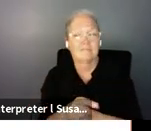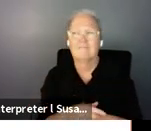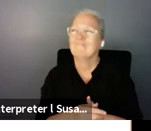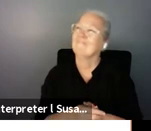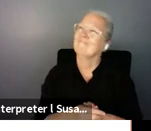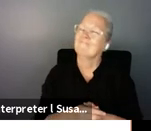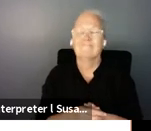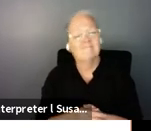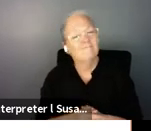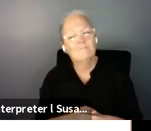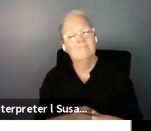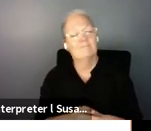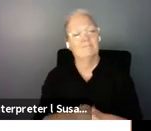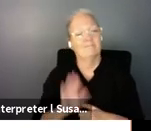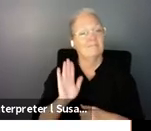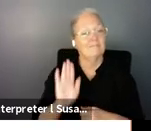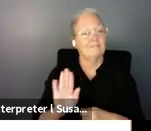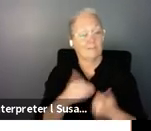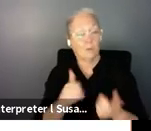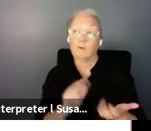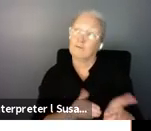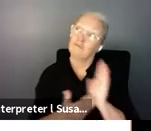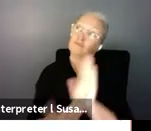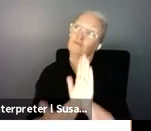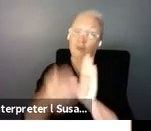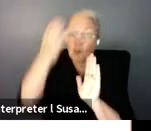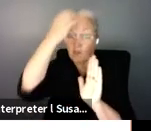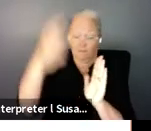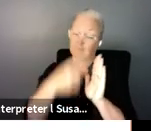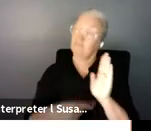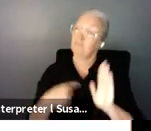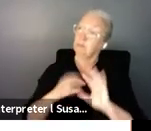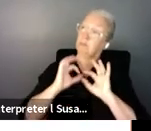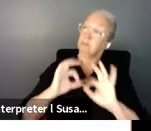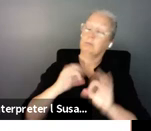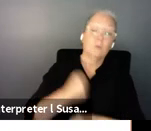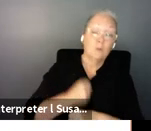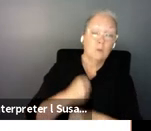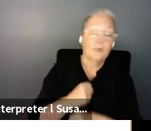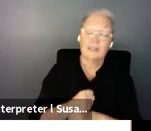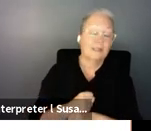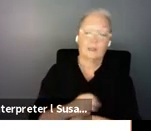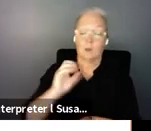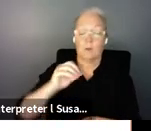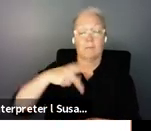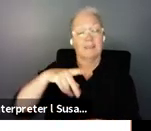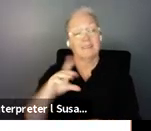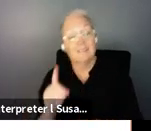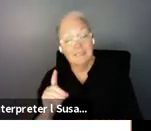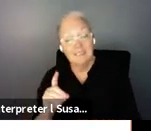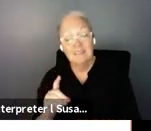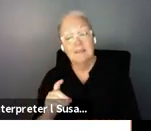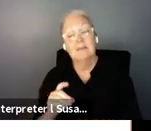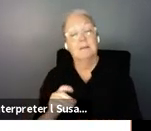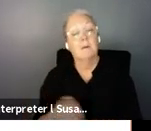acceptable performance to the government so therefore the opd-based il centers themselves are not